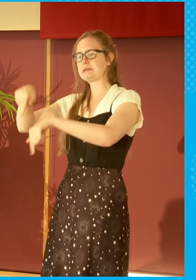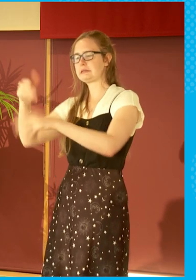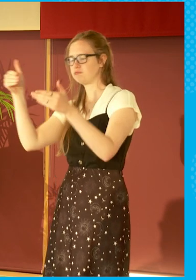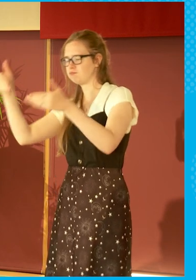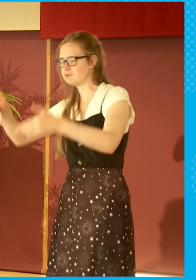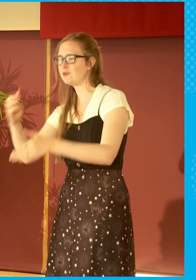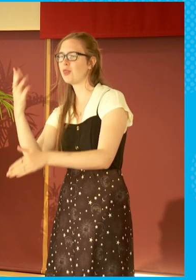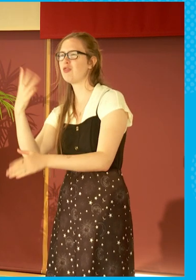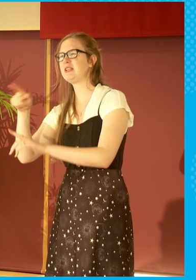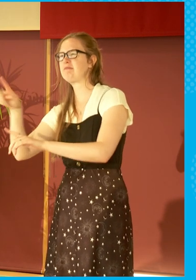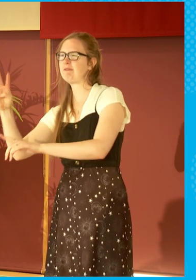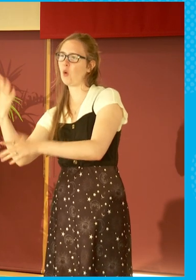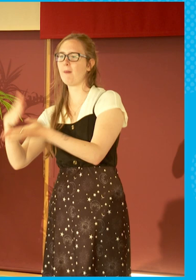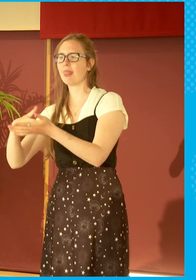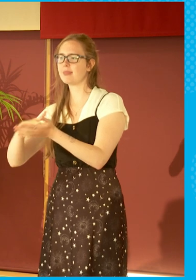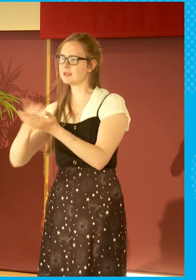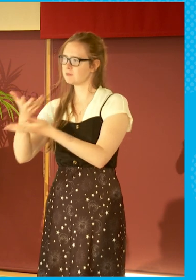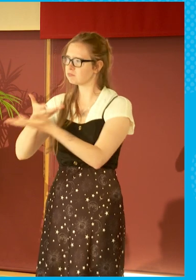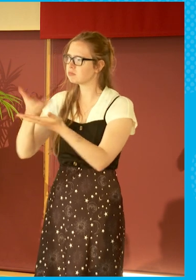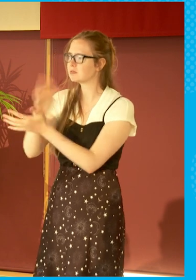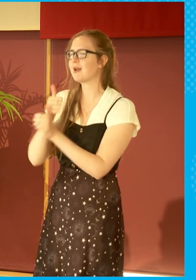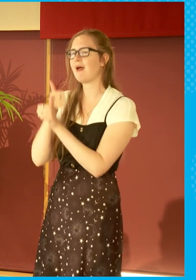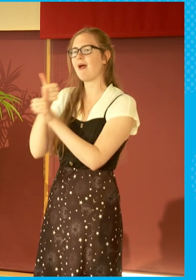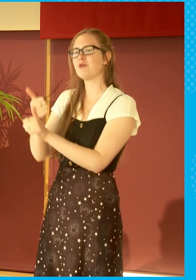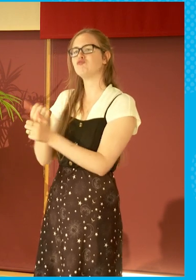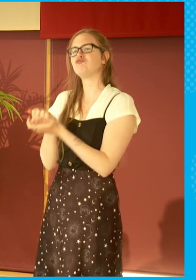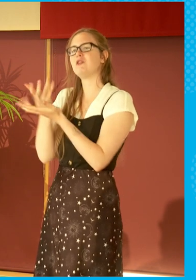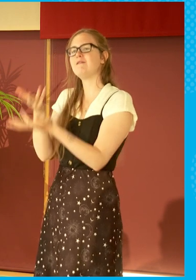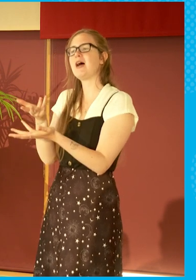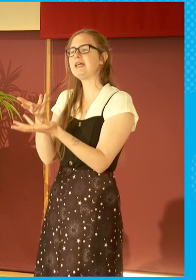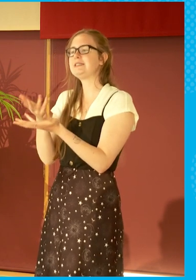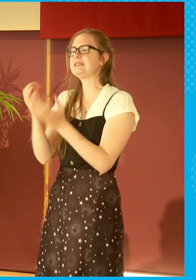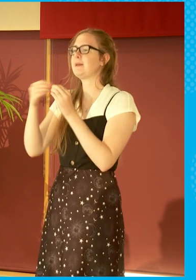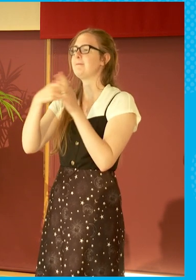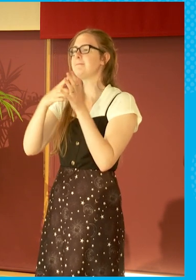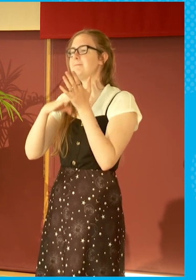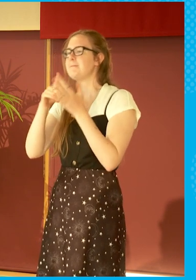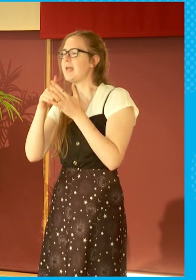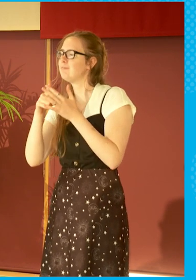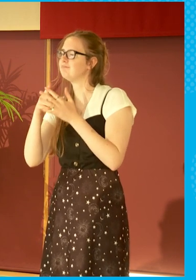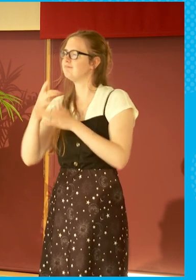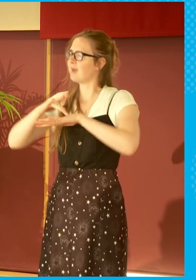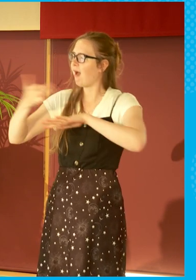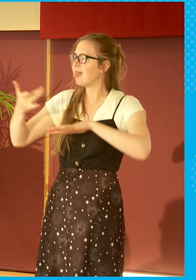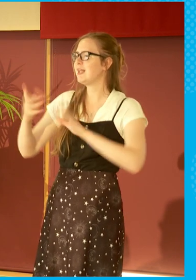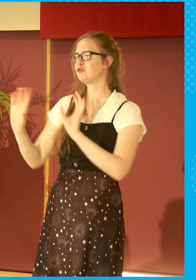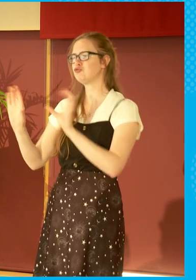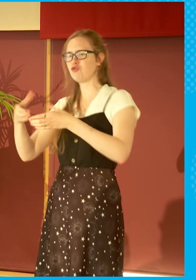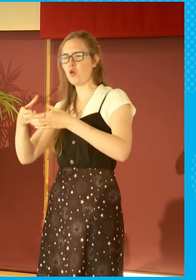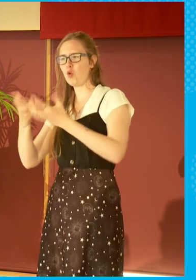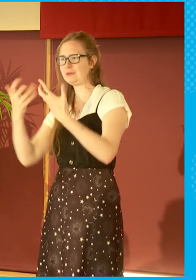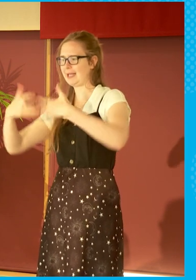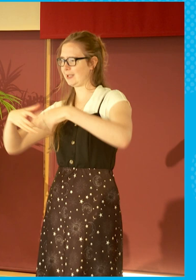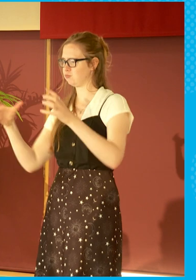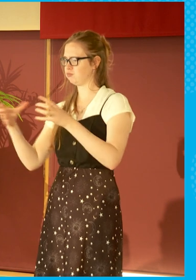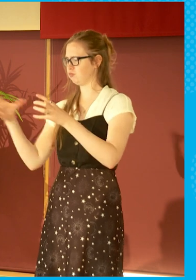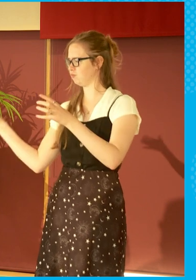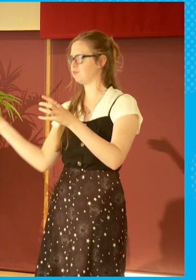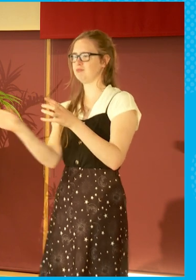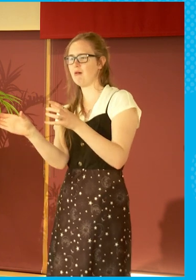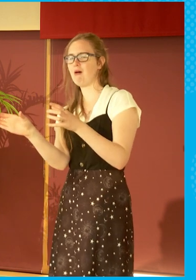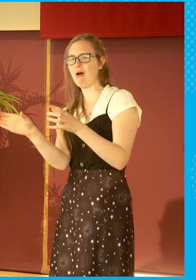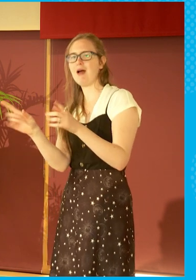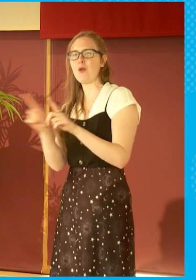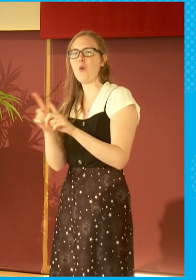and I helped provide BAME talent, BAME crew for that production. And I did